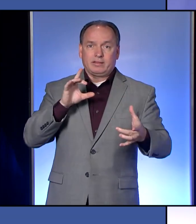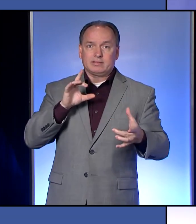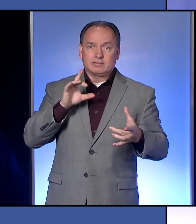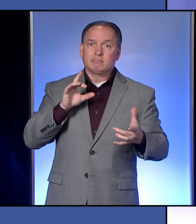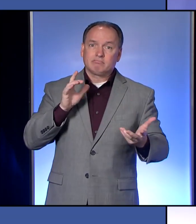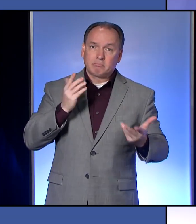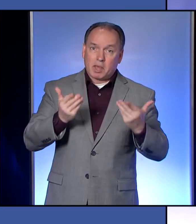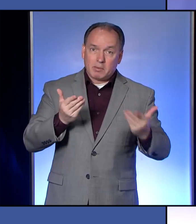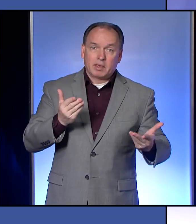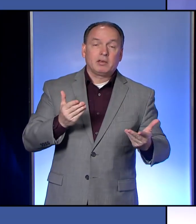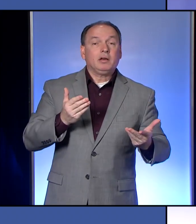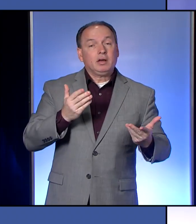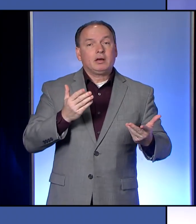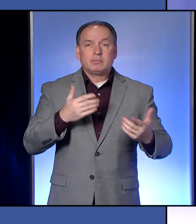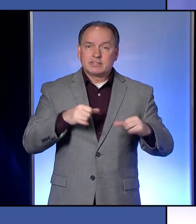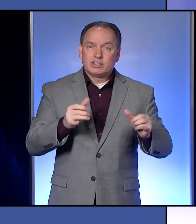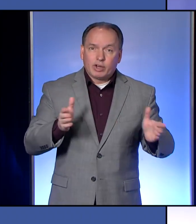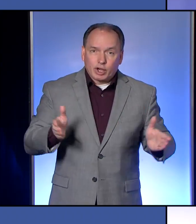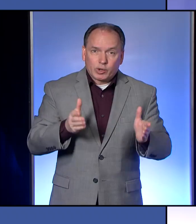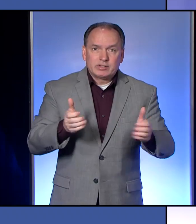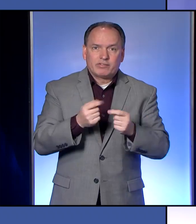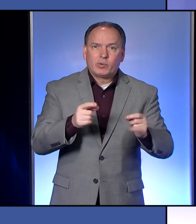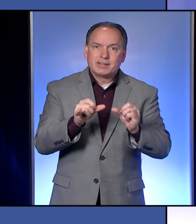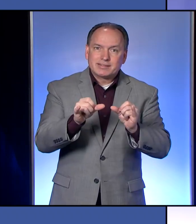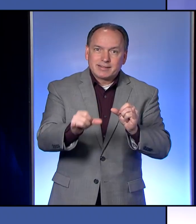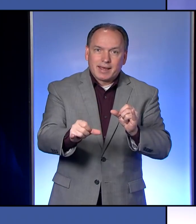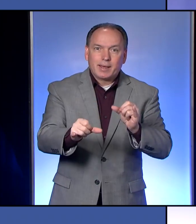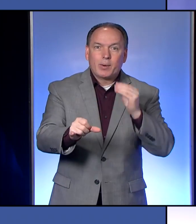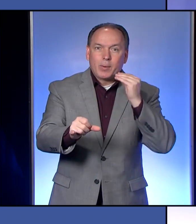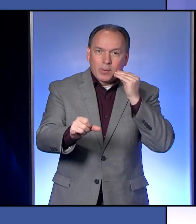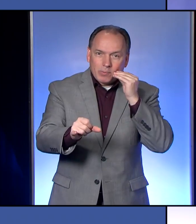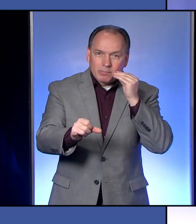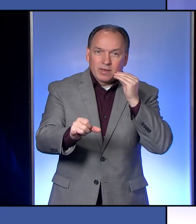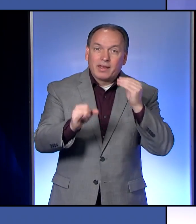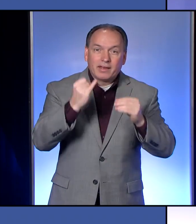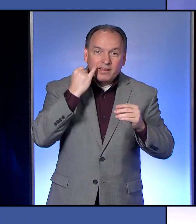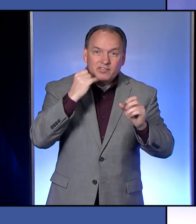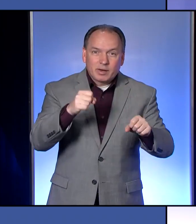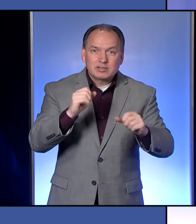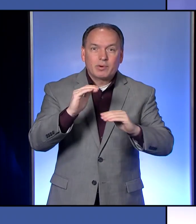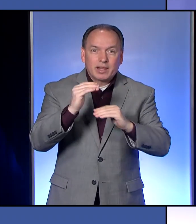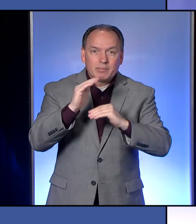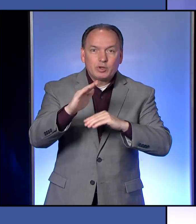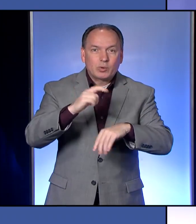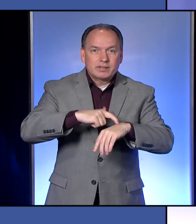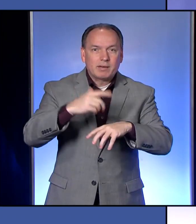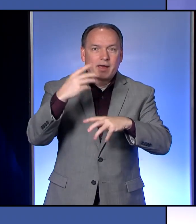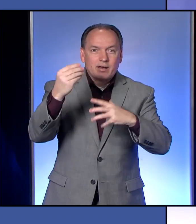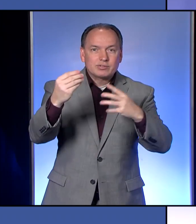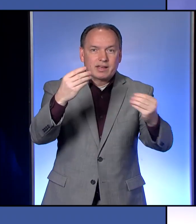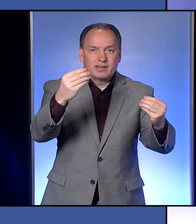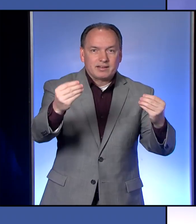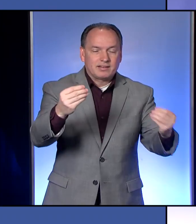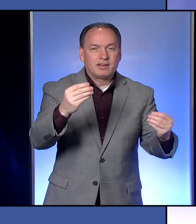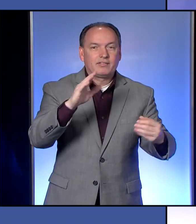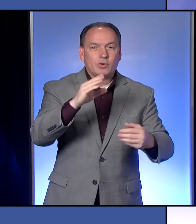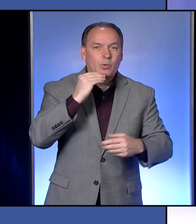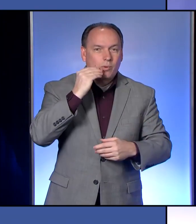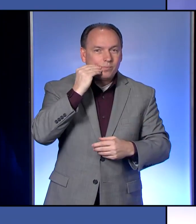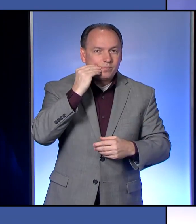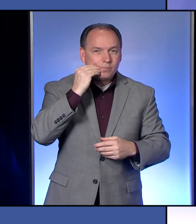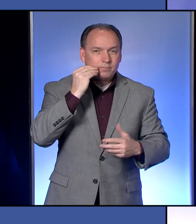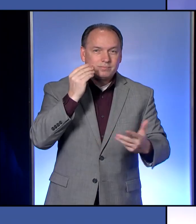going to be on here encouraging everyone to stay home as much as possible and to still limit their time away from their home. So